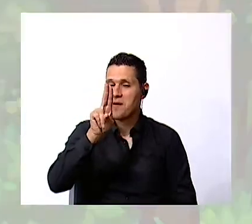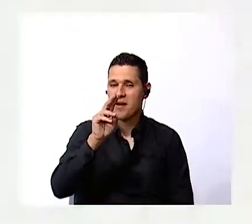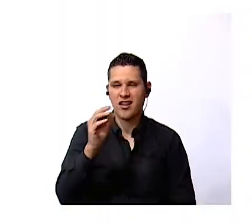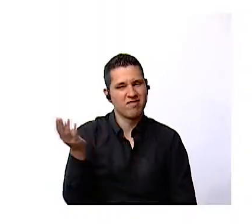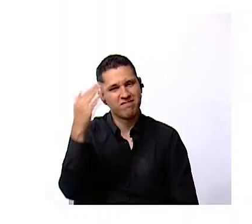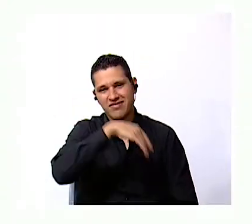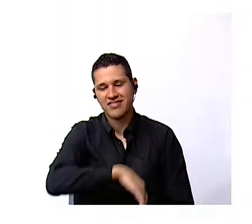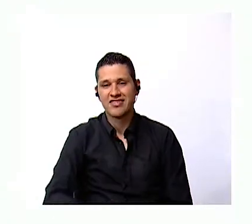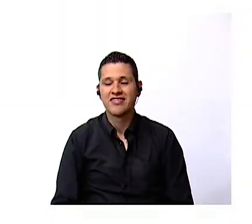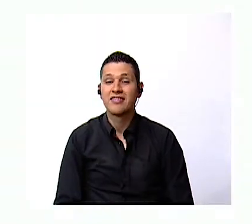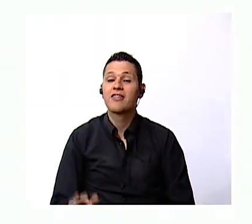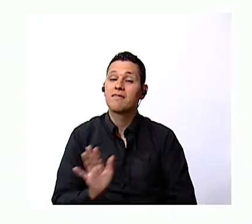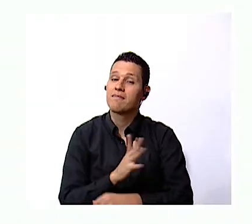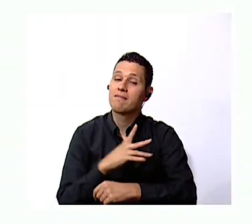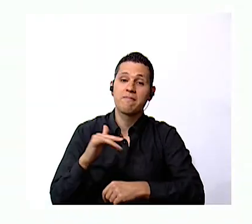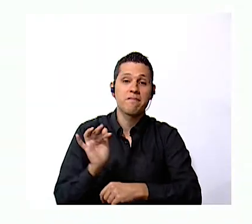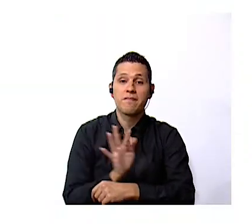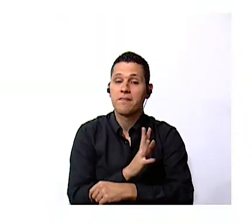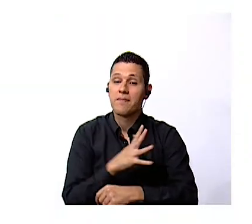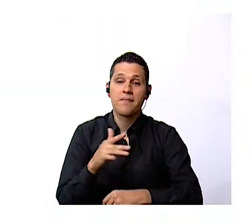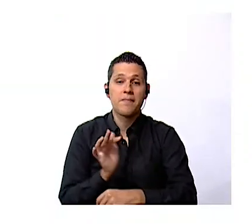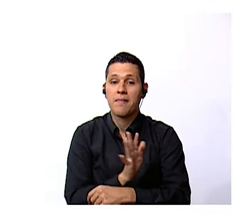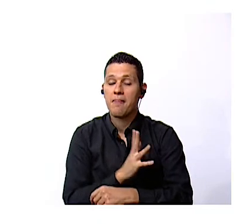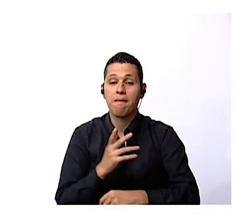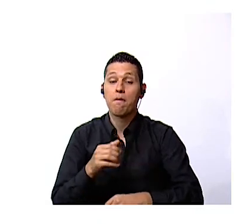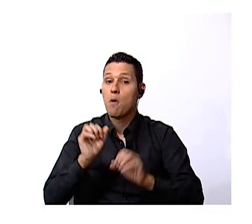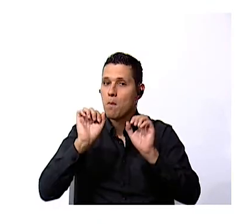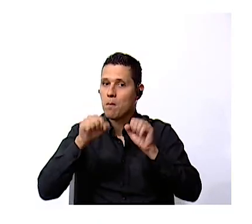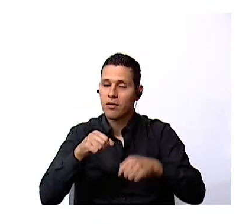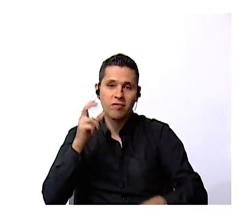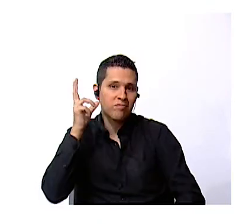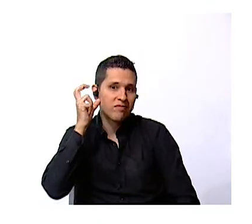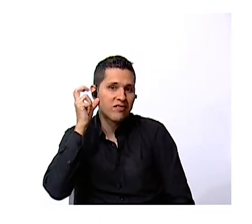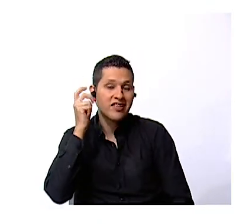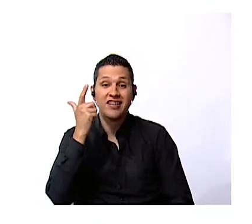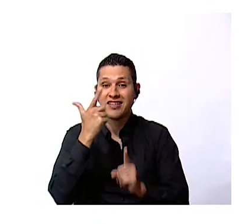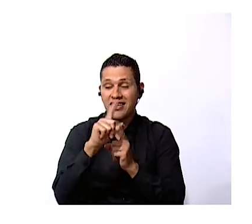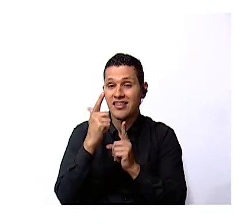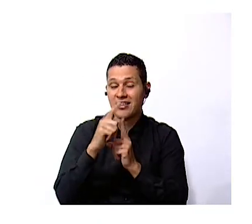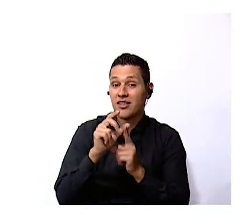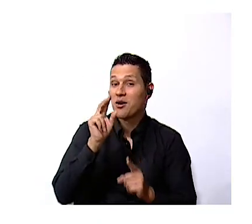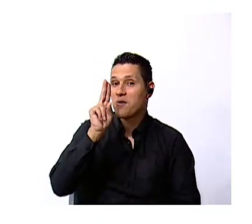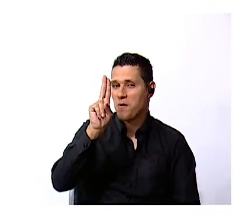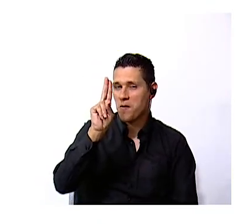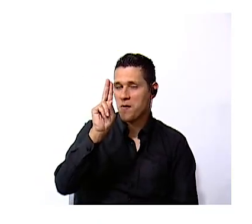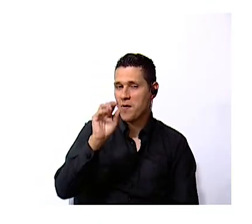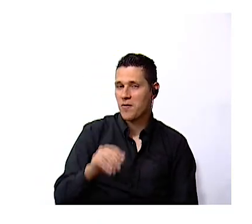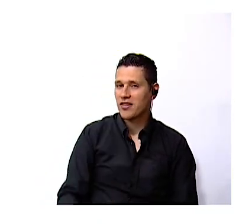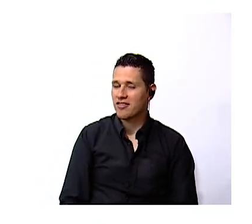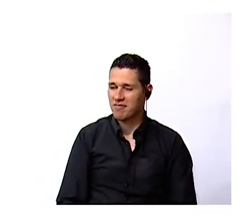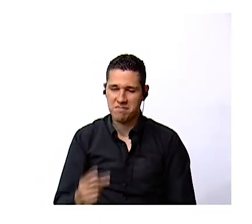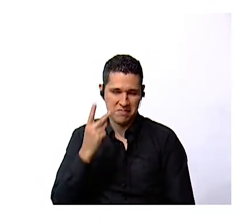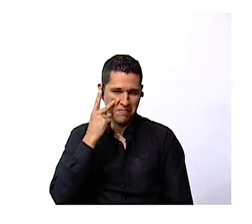can you make the letter sounds we can show you how